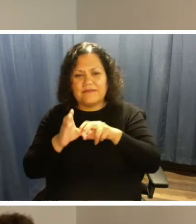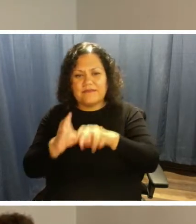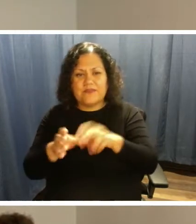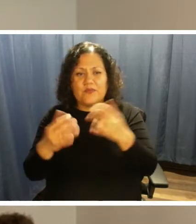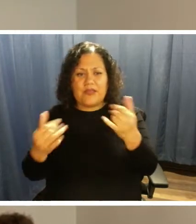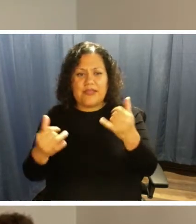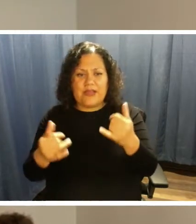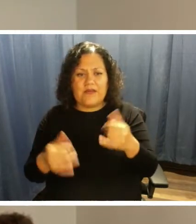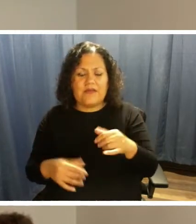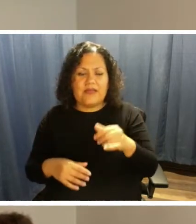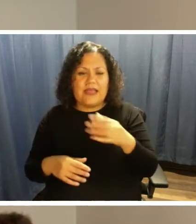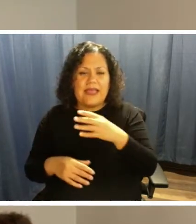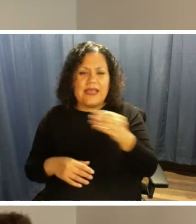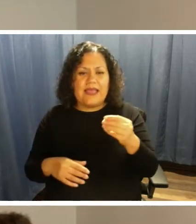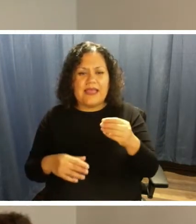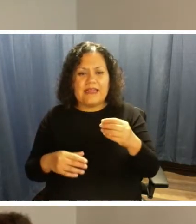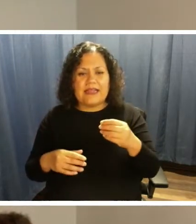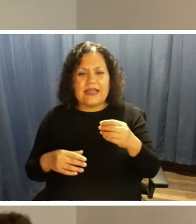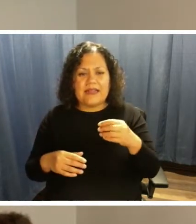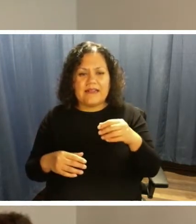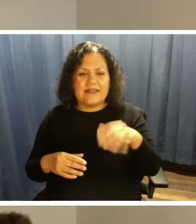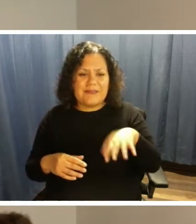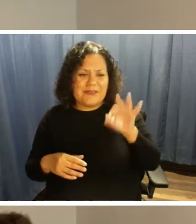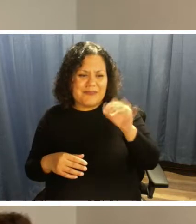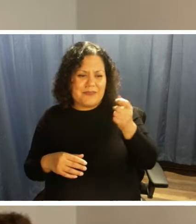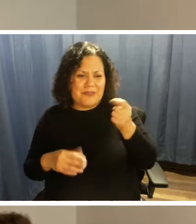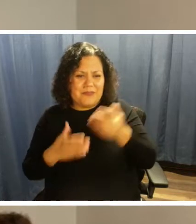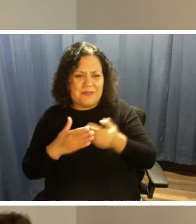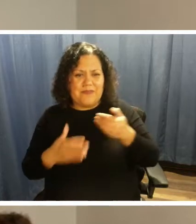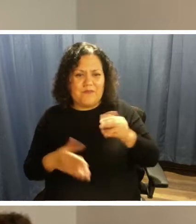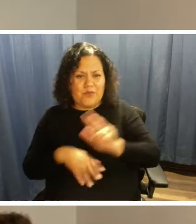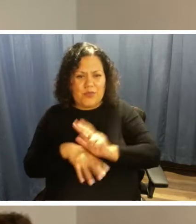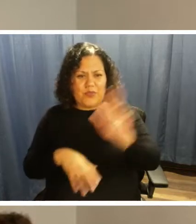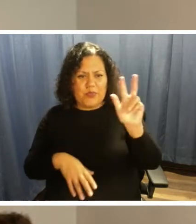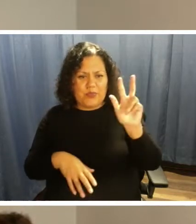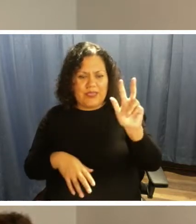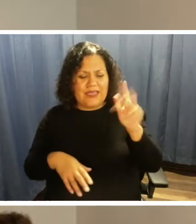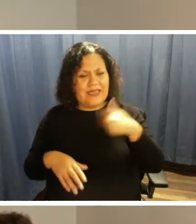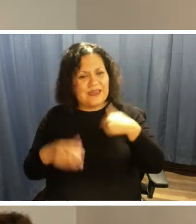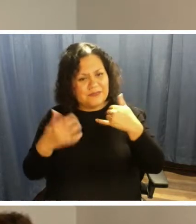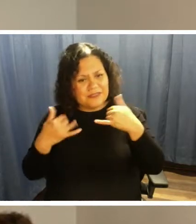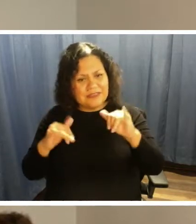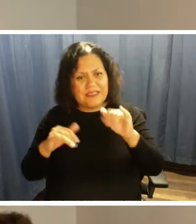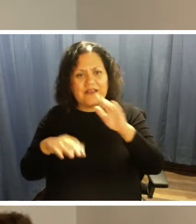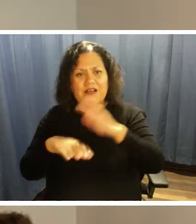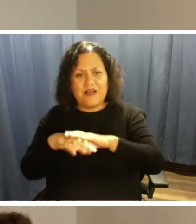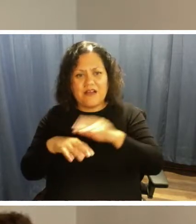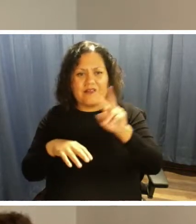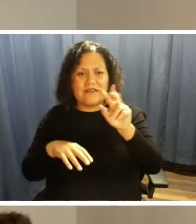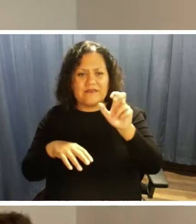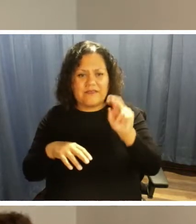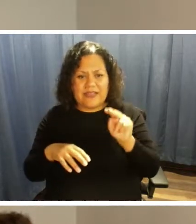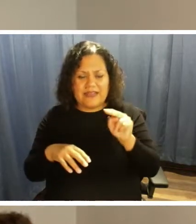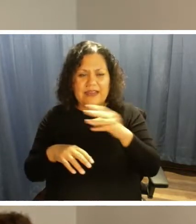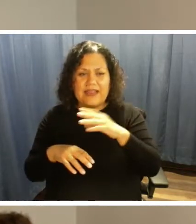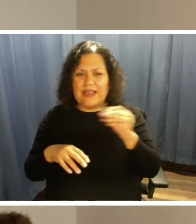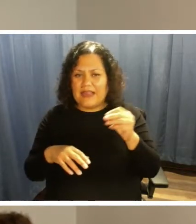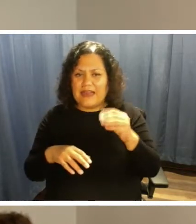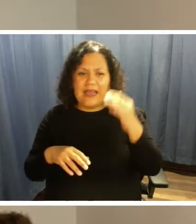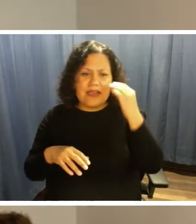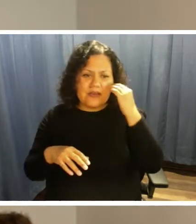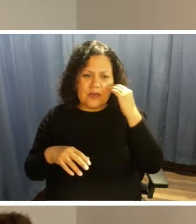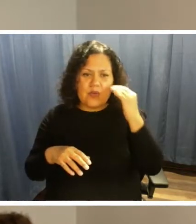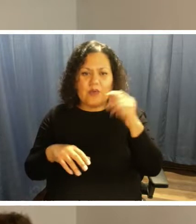and I got picked up a little before 3, and I'm still on the van. And I know the window